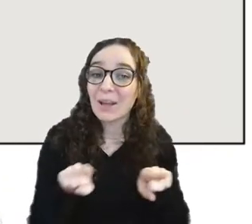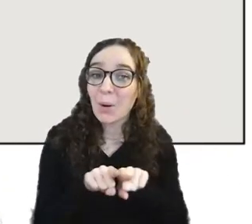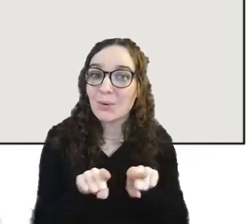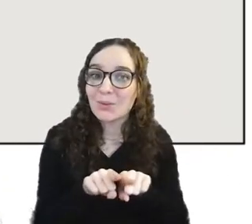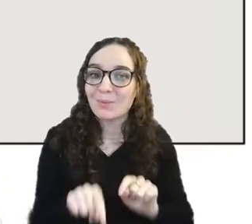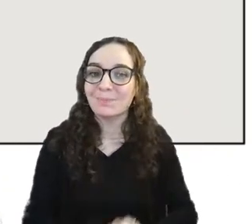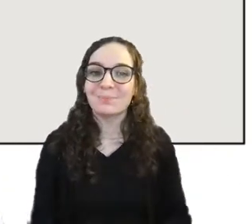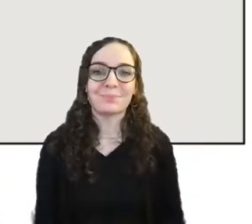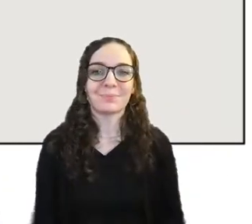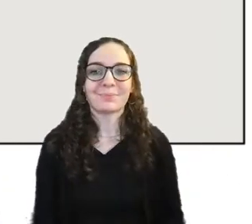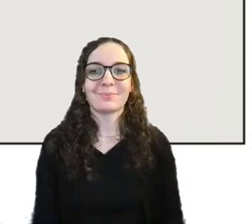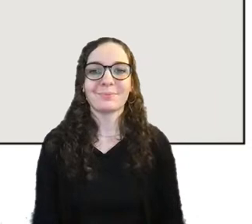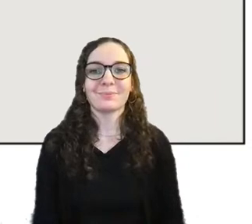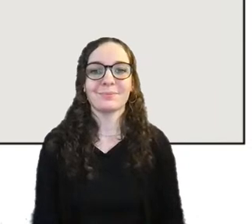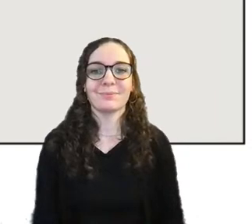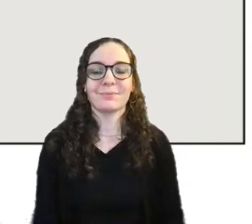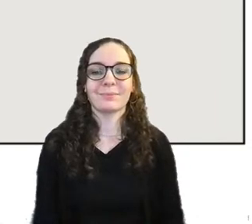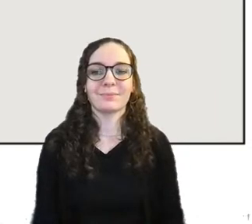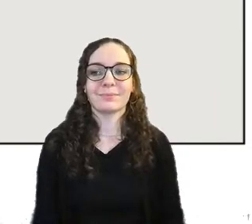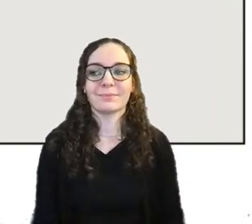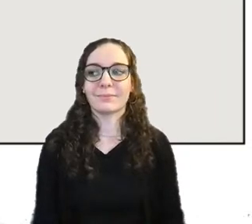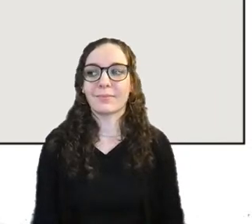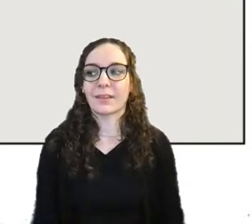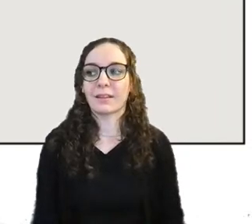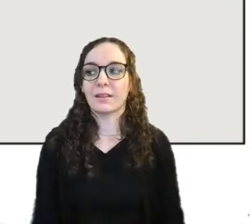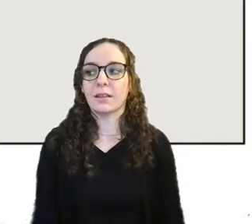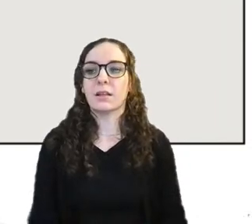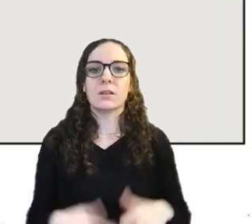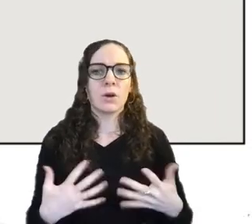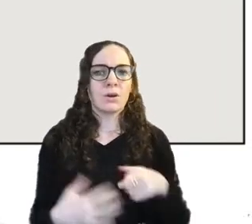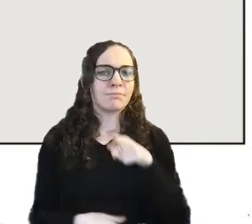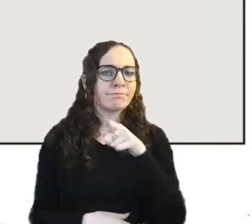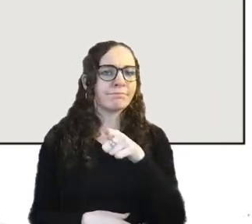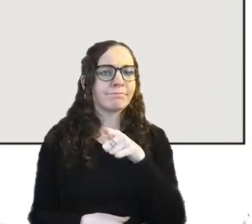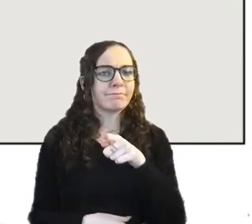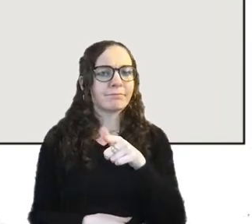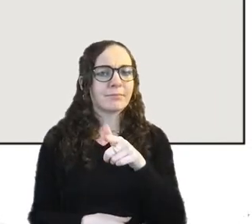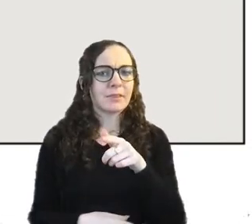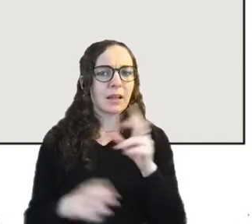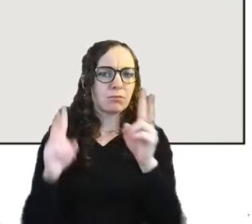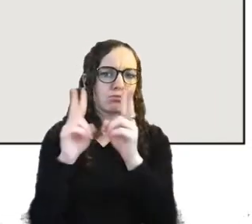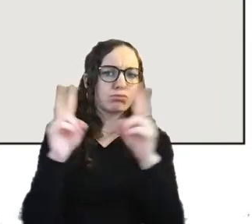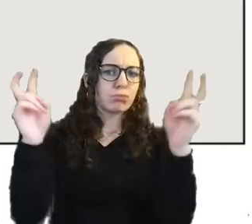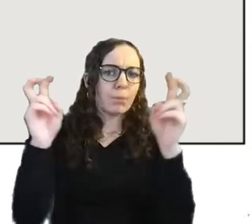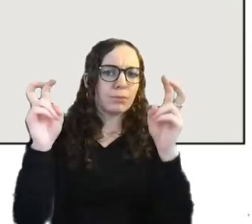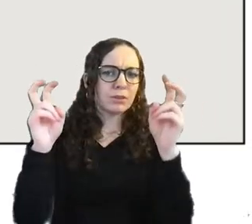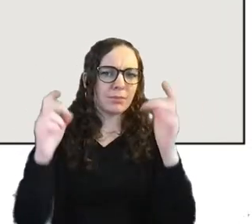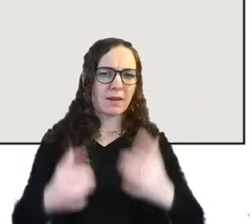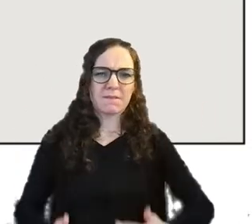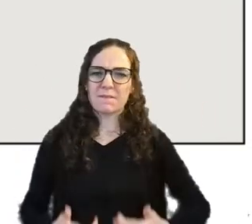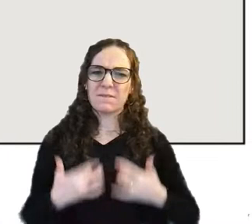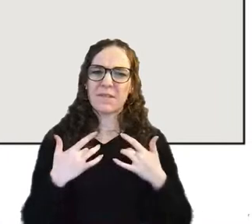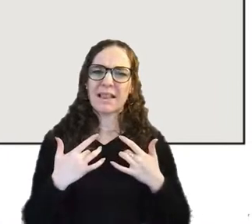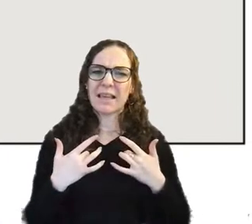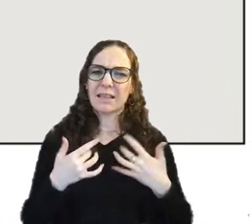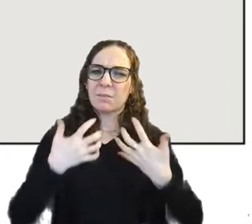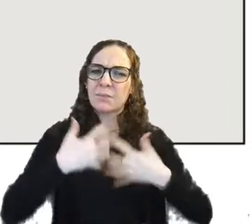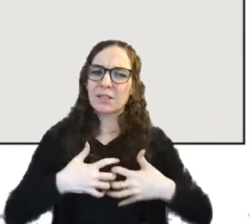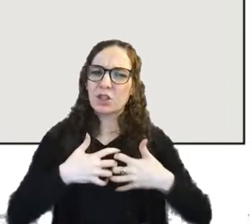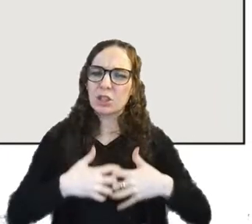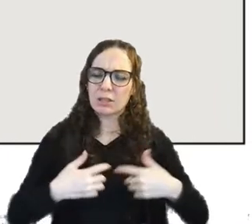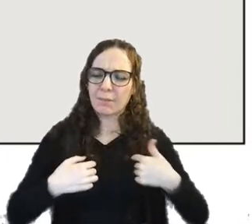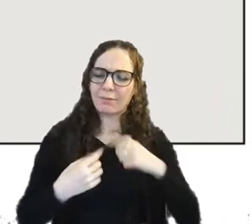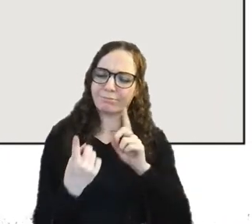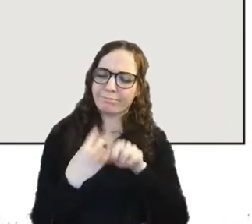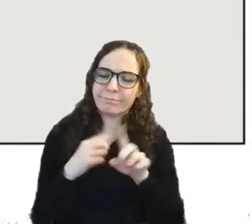so in terms of responding to the prompt of feeling machines oh yeah there it is i came up with a few